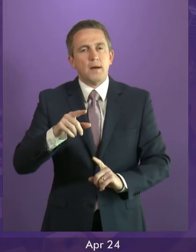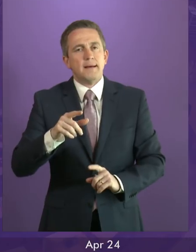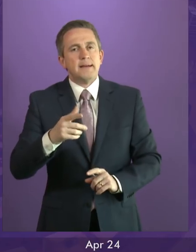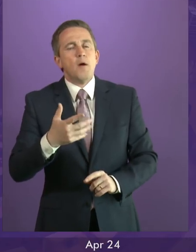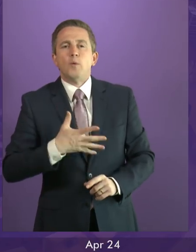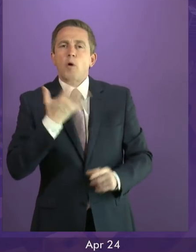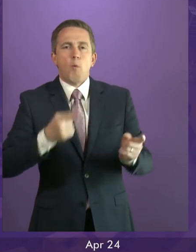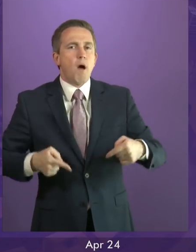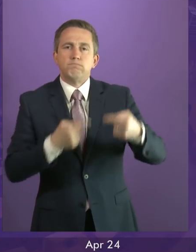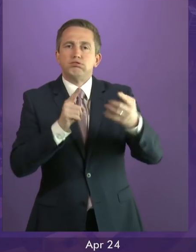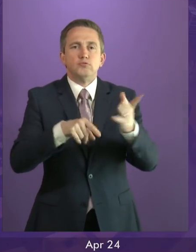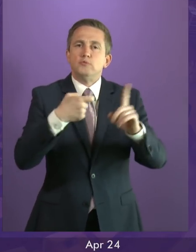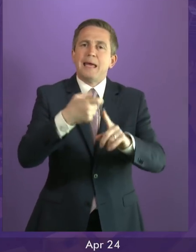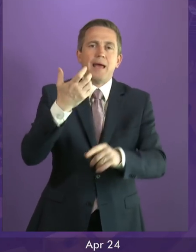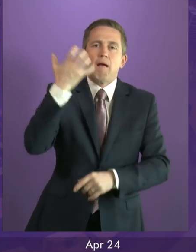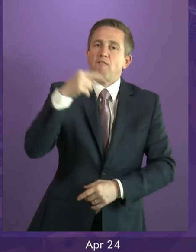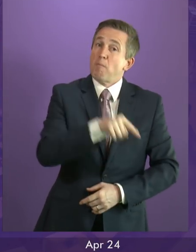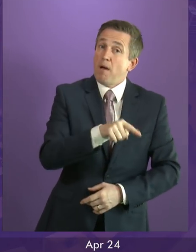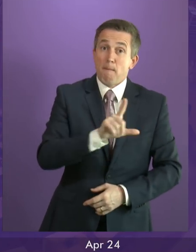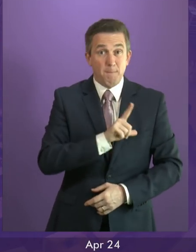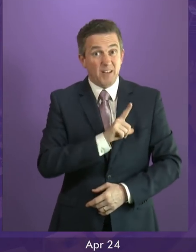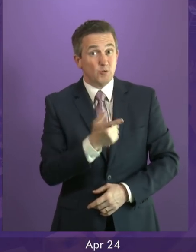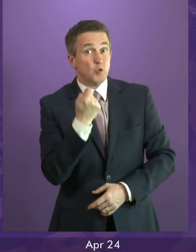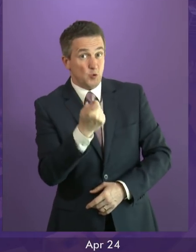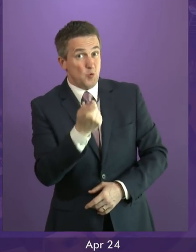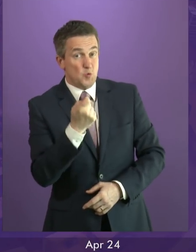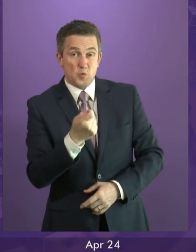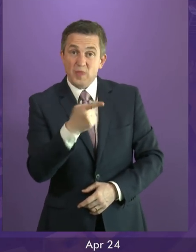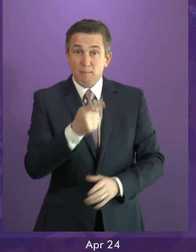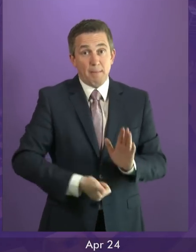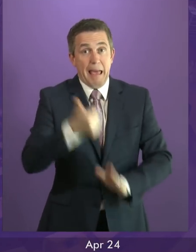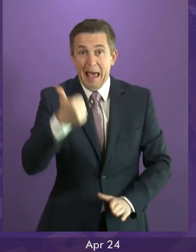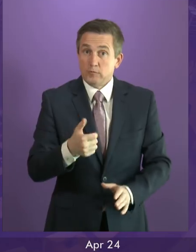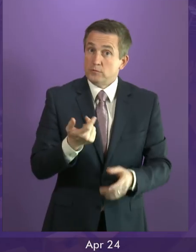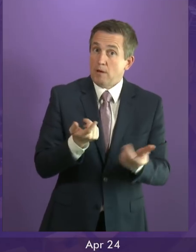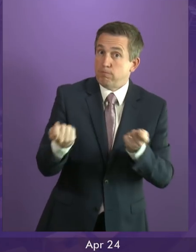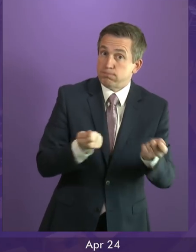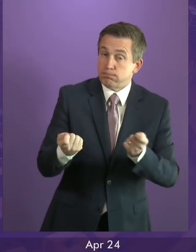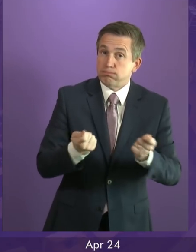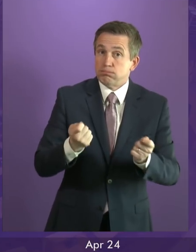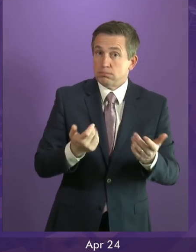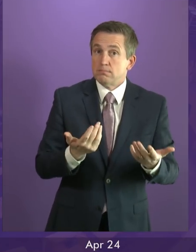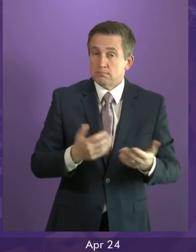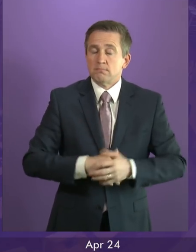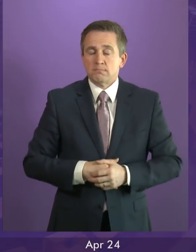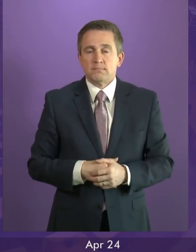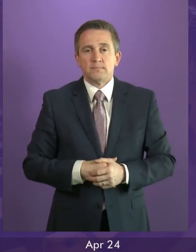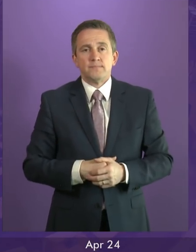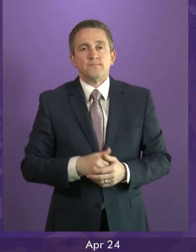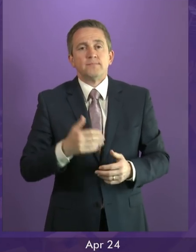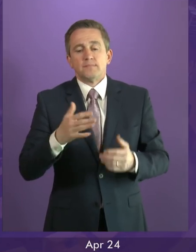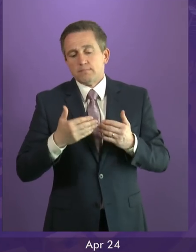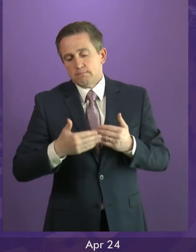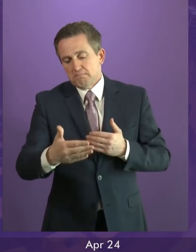UK Government that may soon be out of office. We will seek agreement to a transfer of power at an appropriate